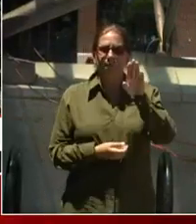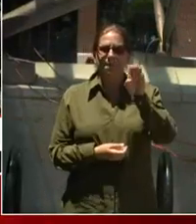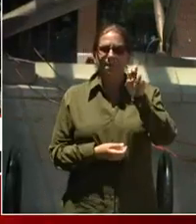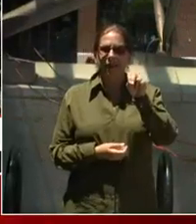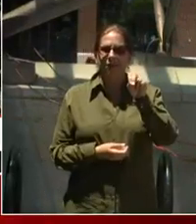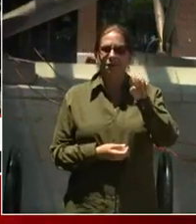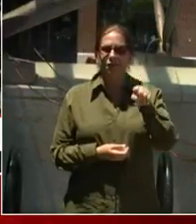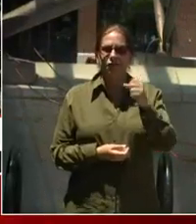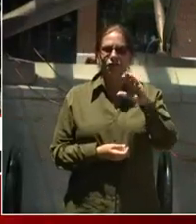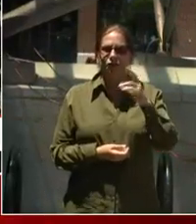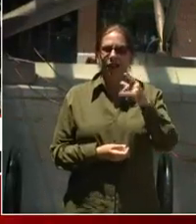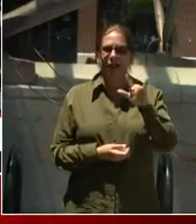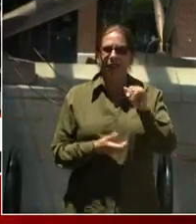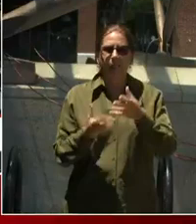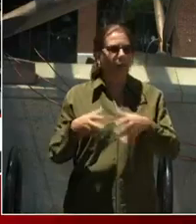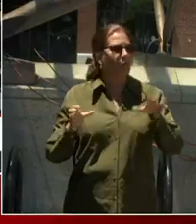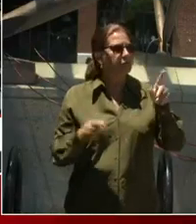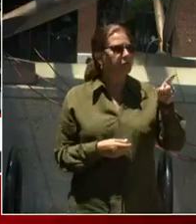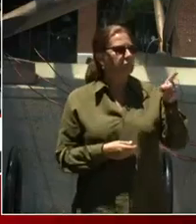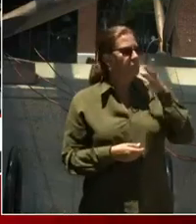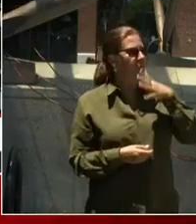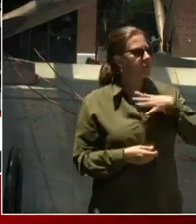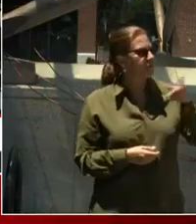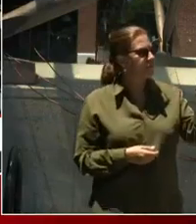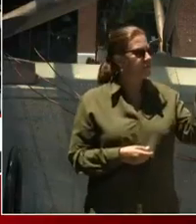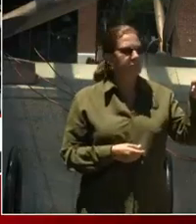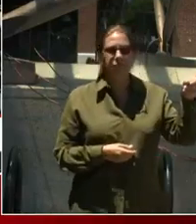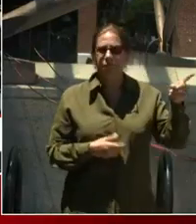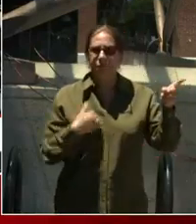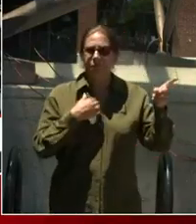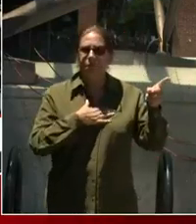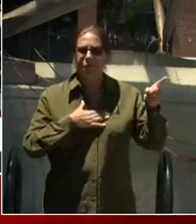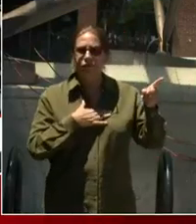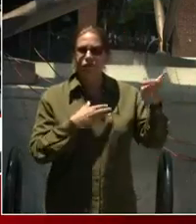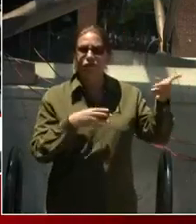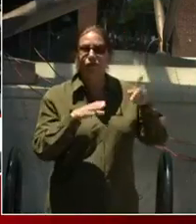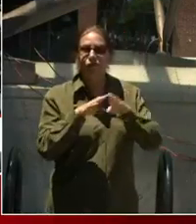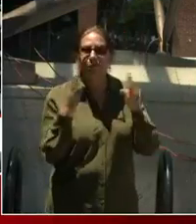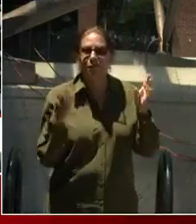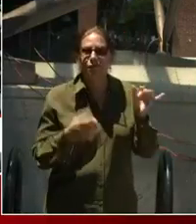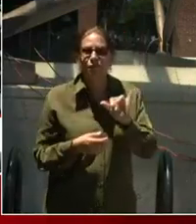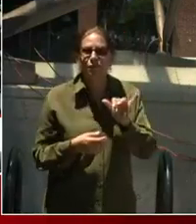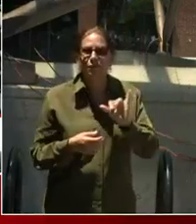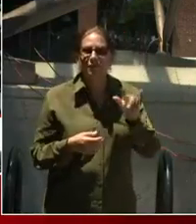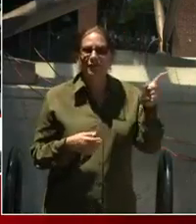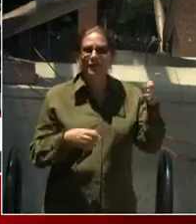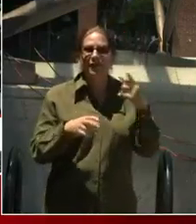And I assure you this. She is open. Virginia Ali.